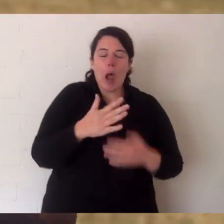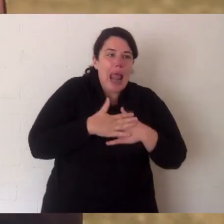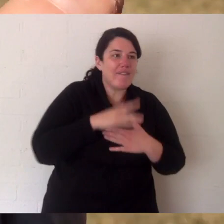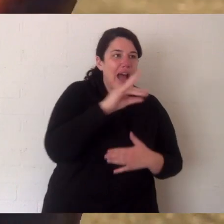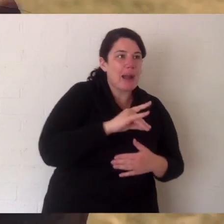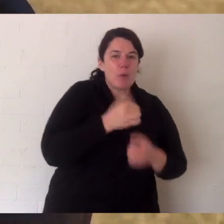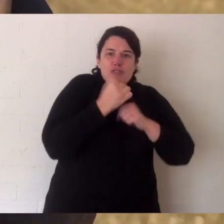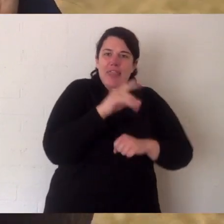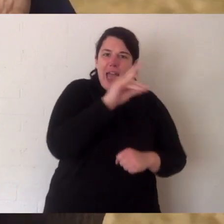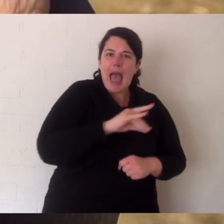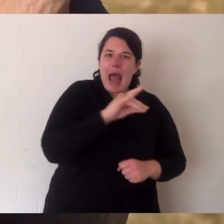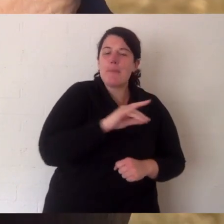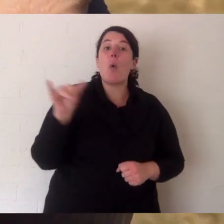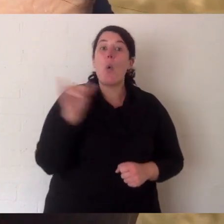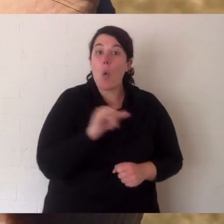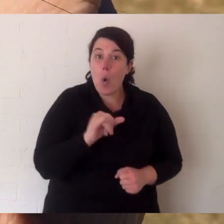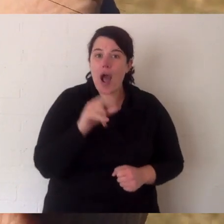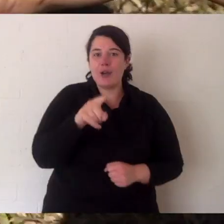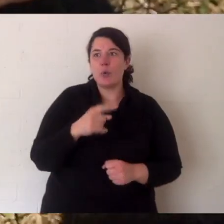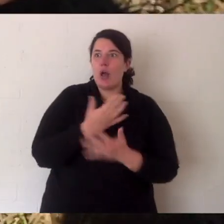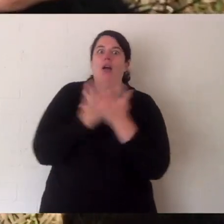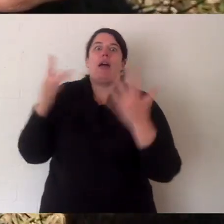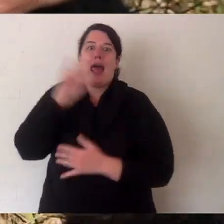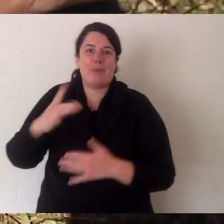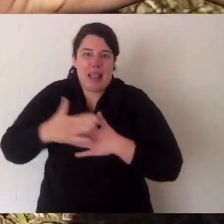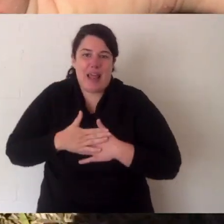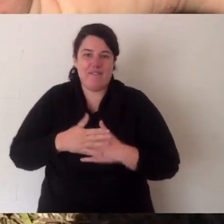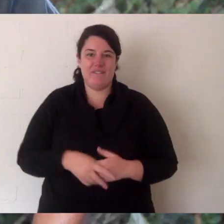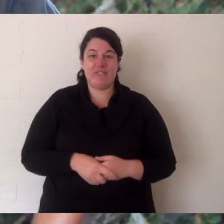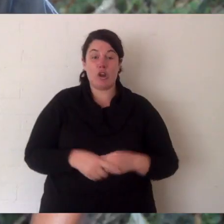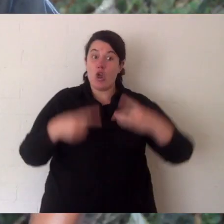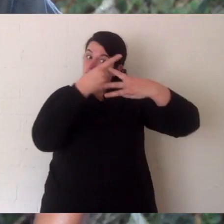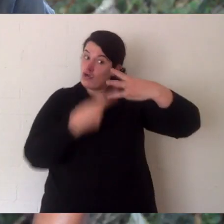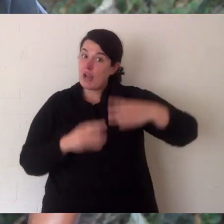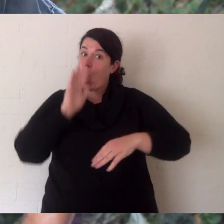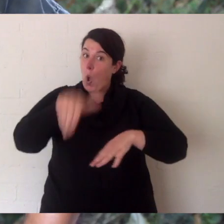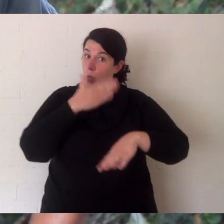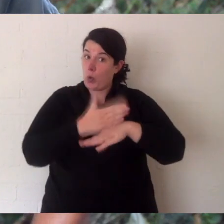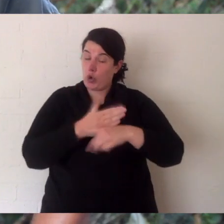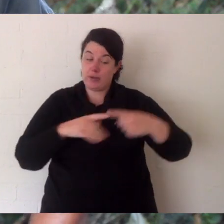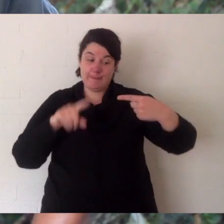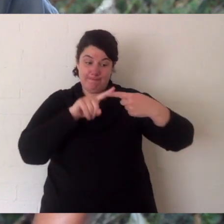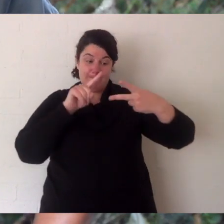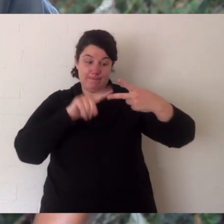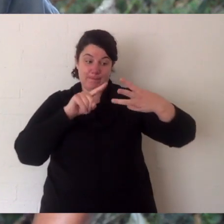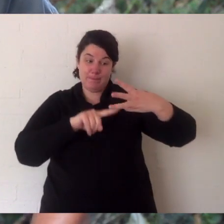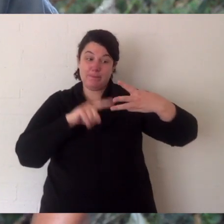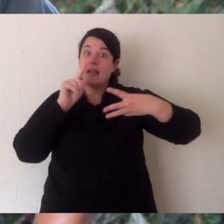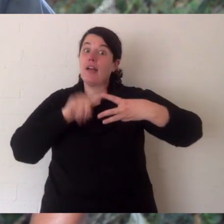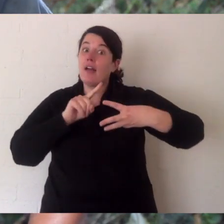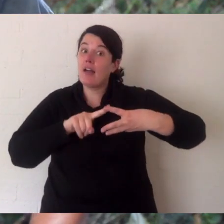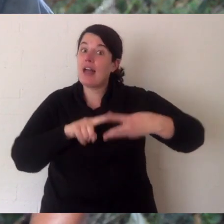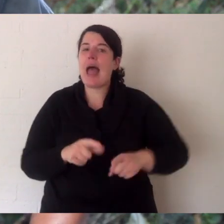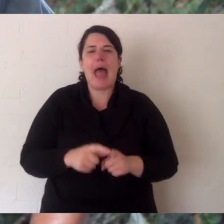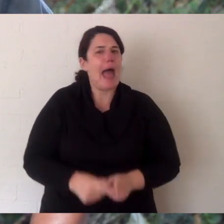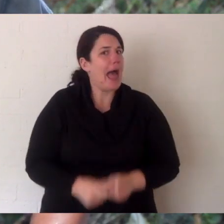that you take interest in one of them or ten of them or a hundred of them and help to protect them three bits of homework for today the